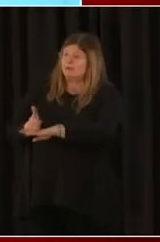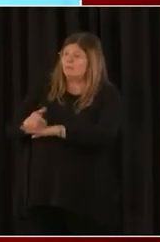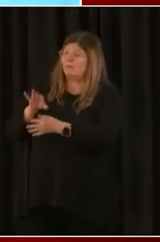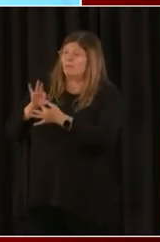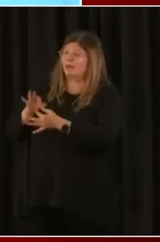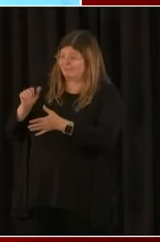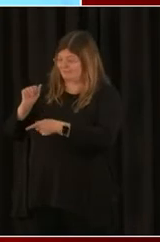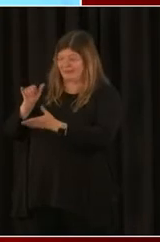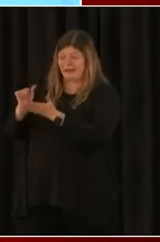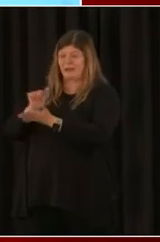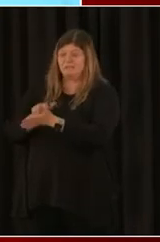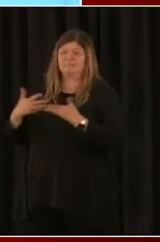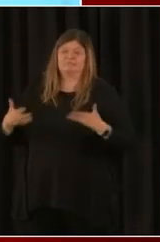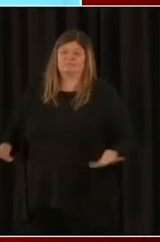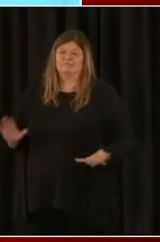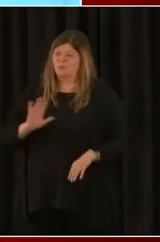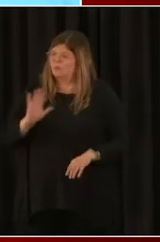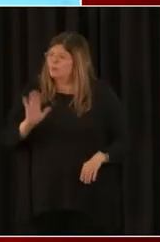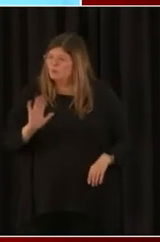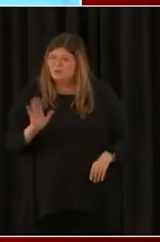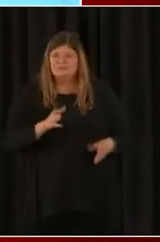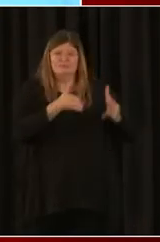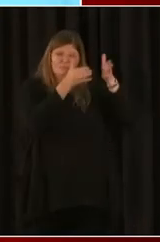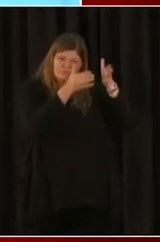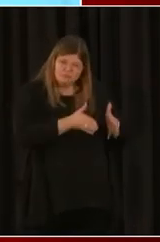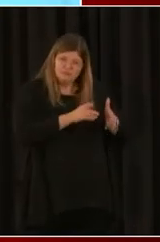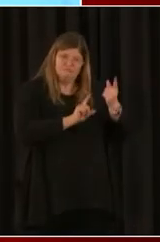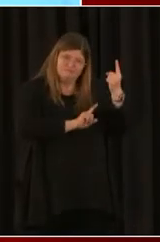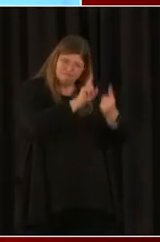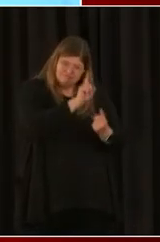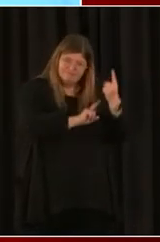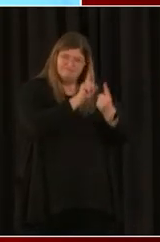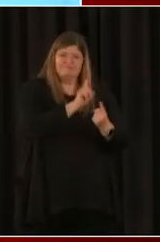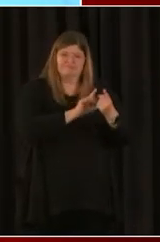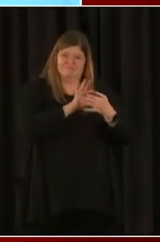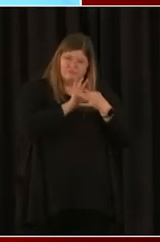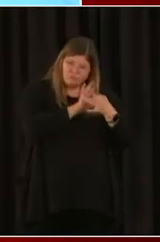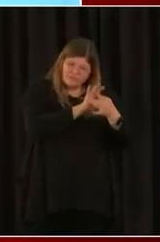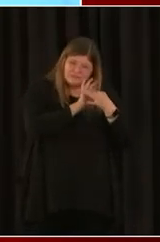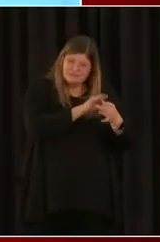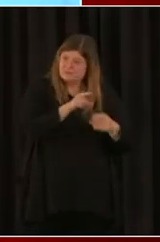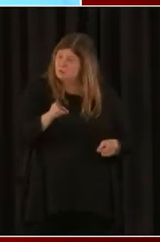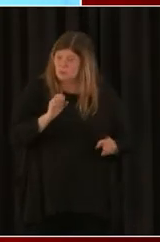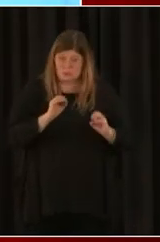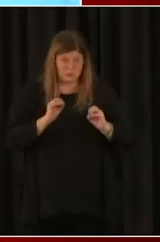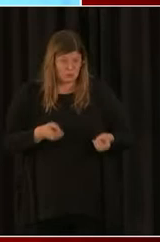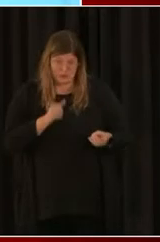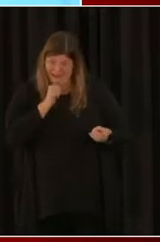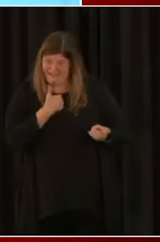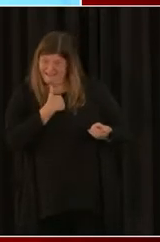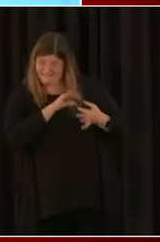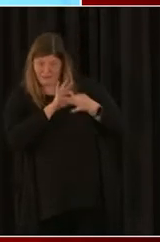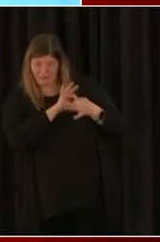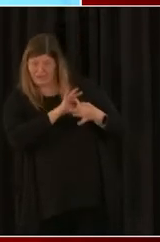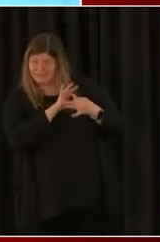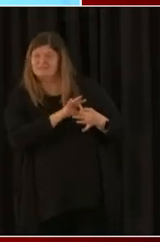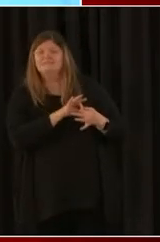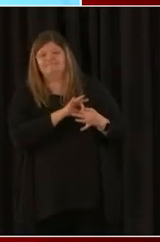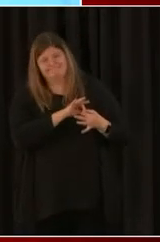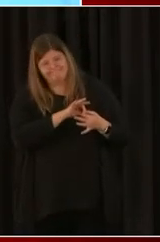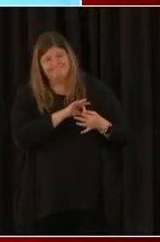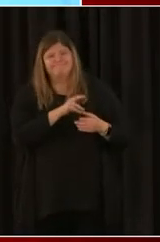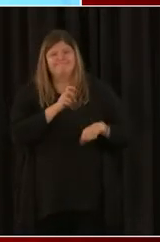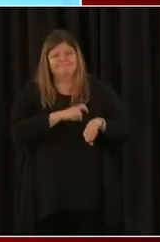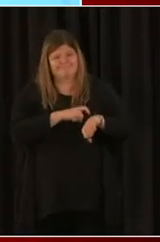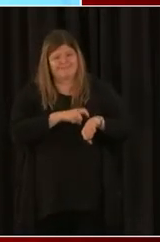like having a tangible person to speak to who you have a relationship with. If you don't have that now, you have a little, you know, time